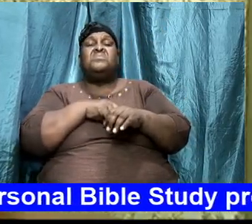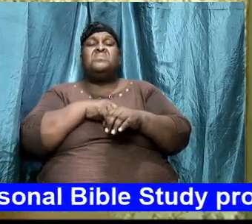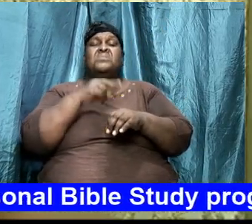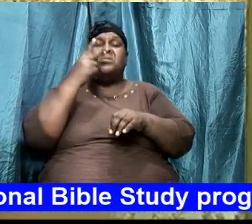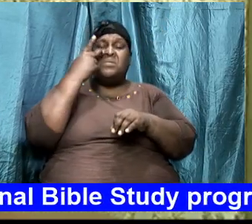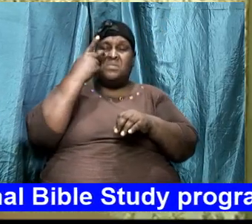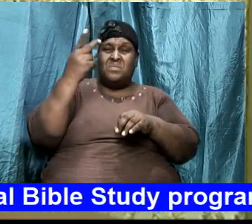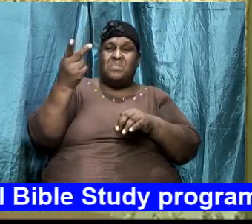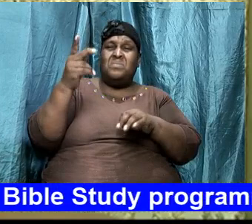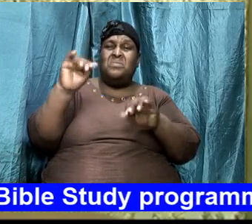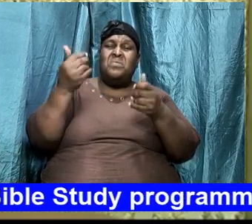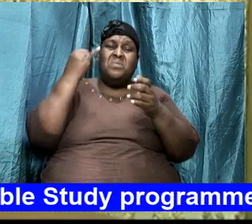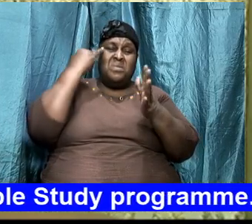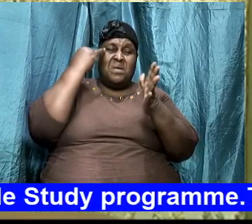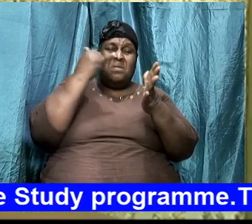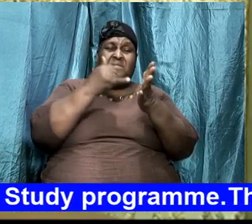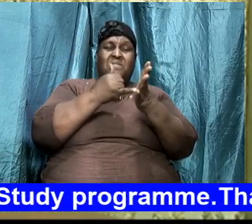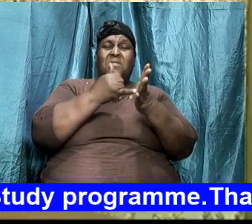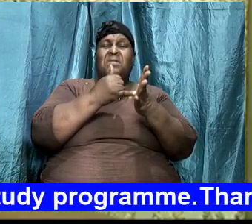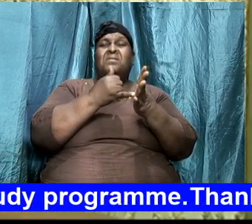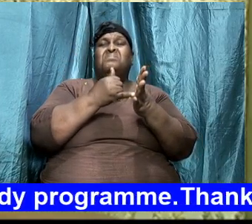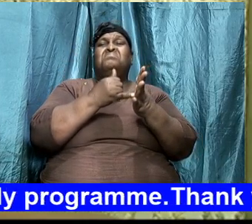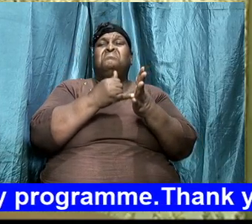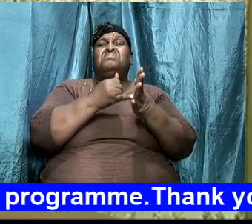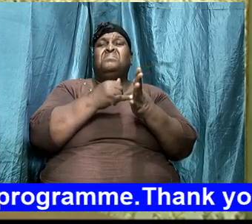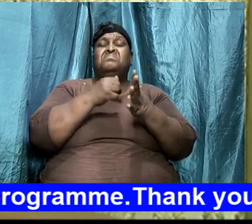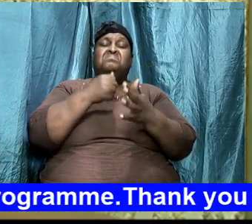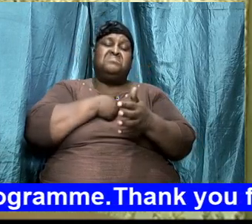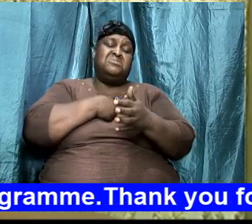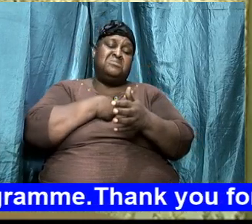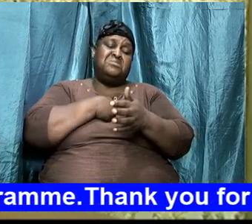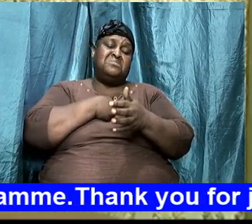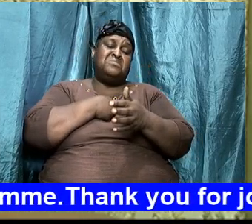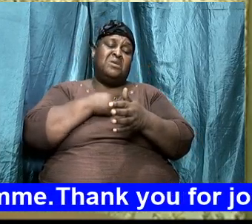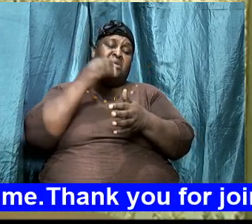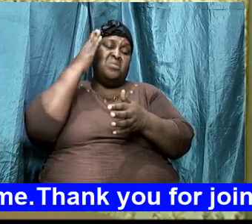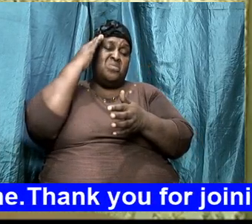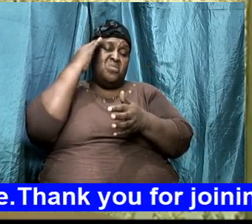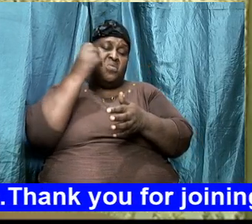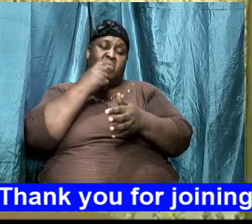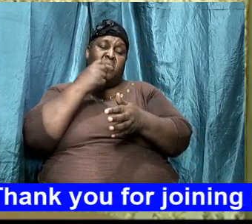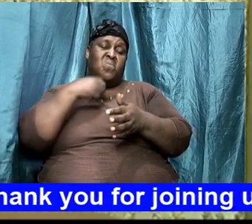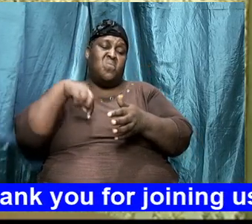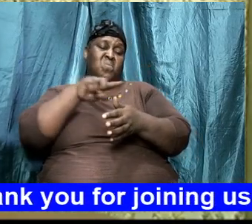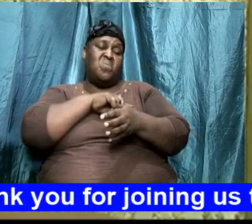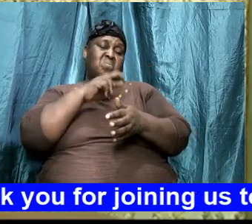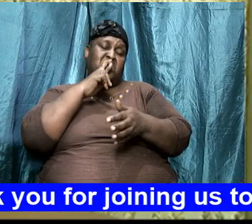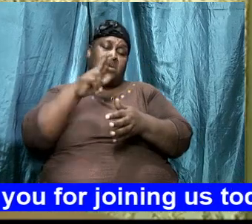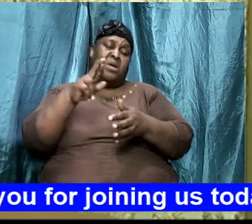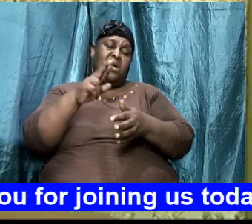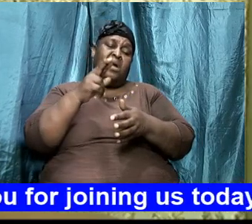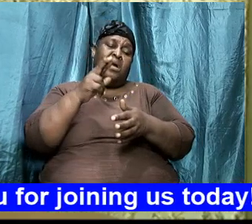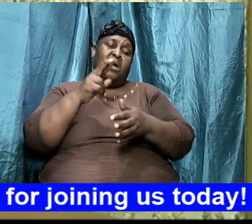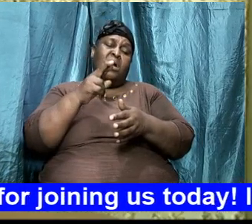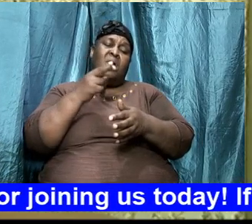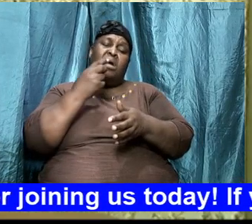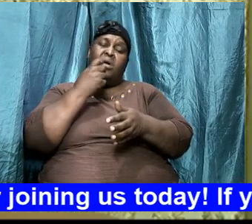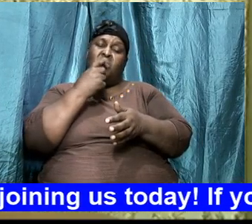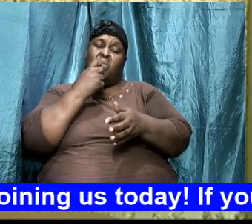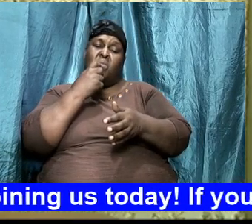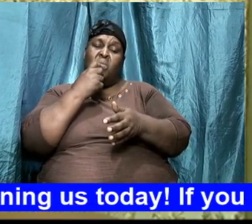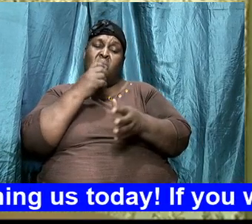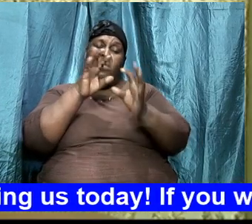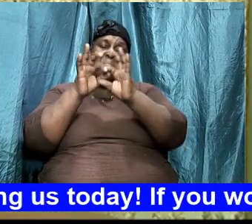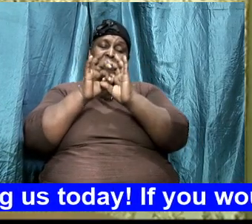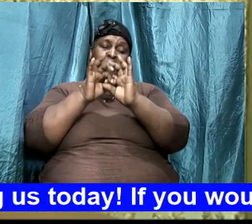how to identify ourselves and know who we are and who we are and we will talk a